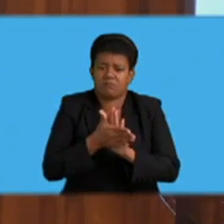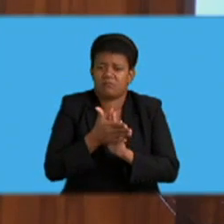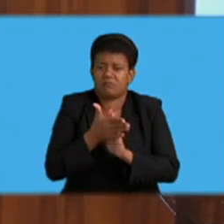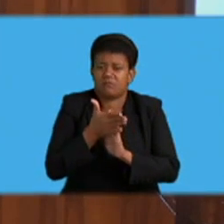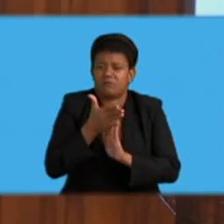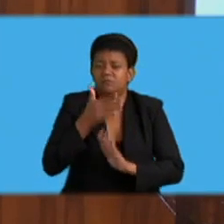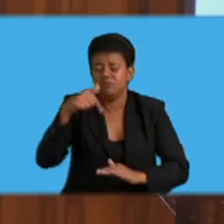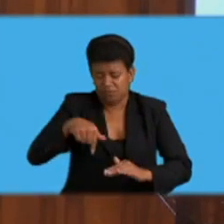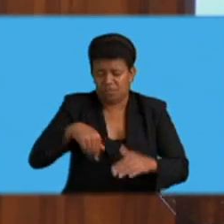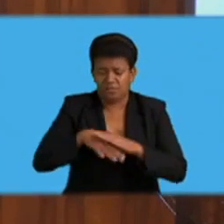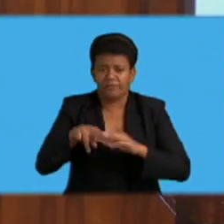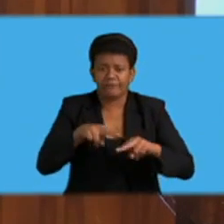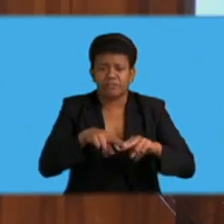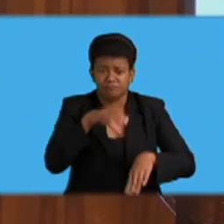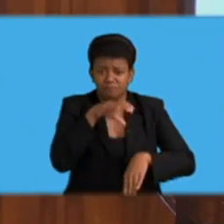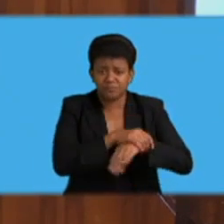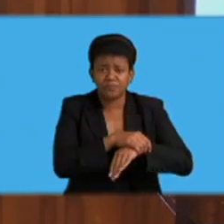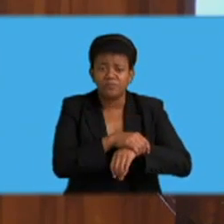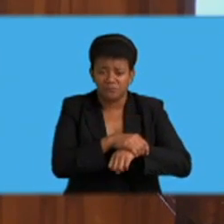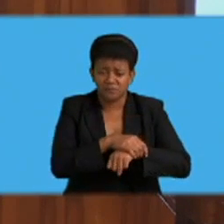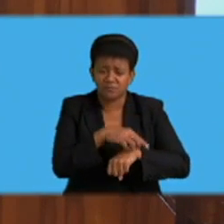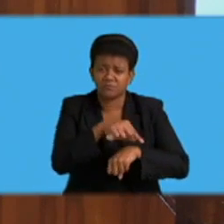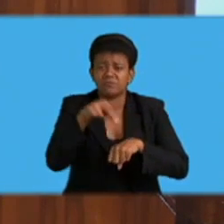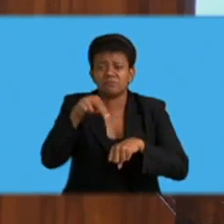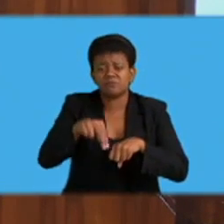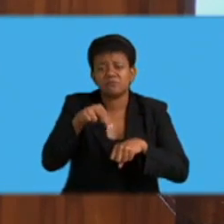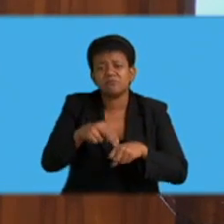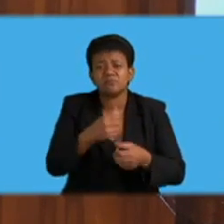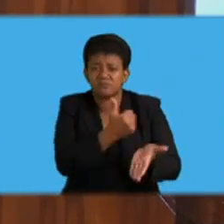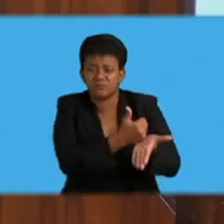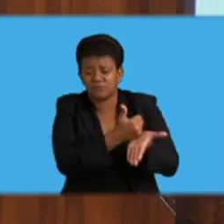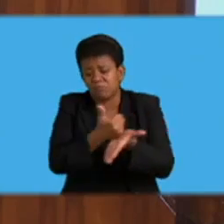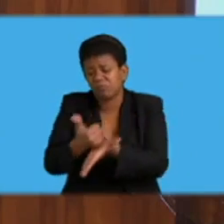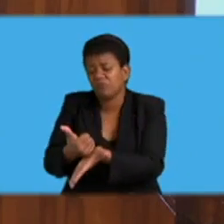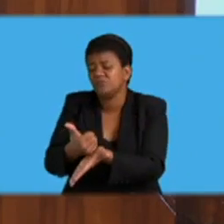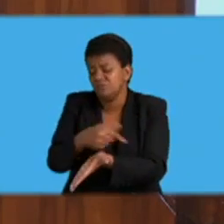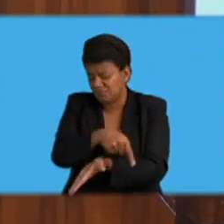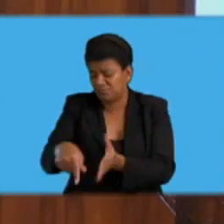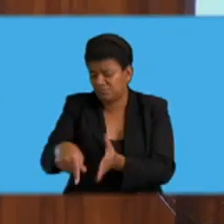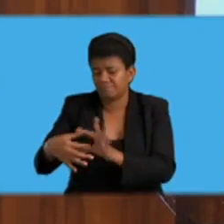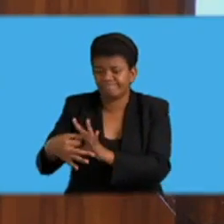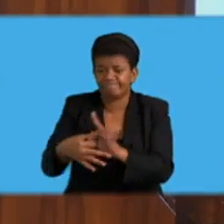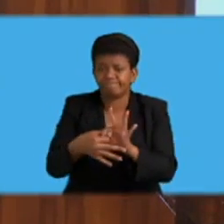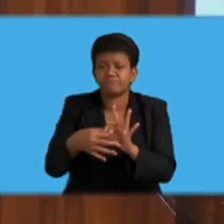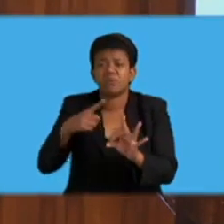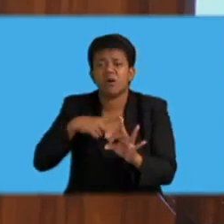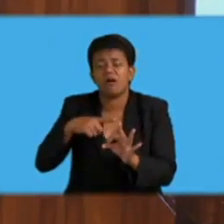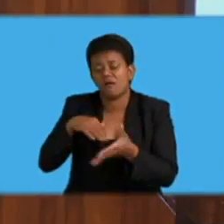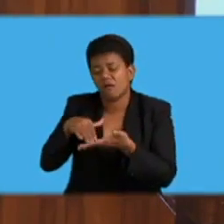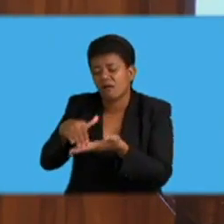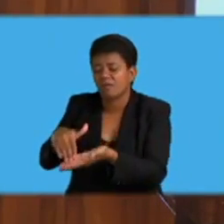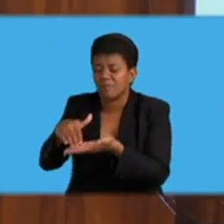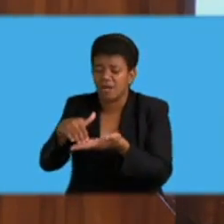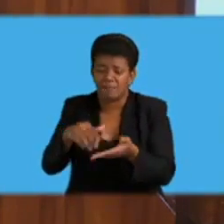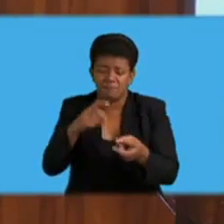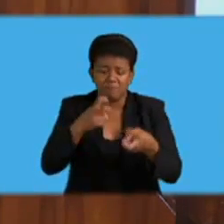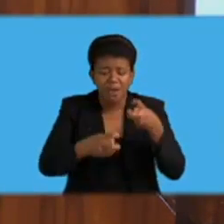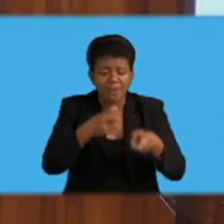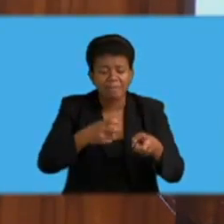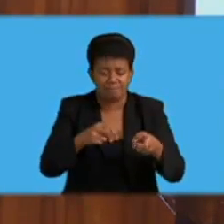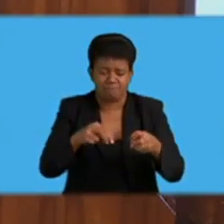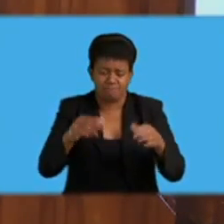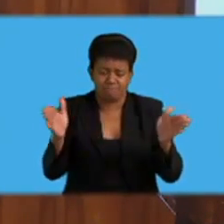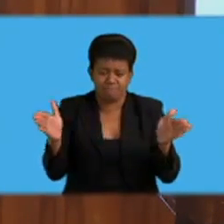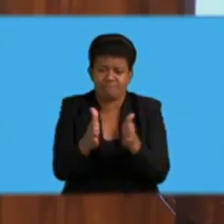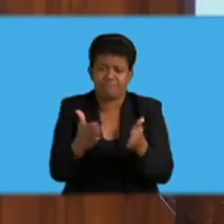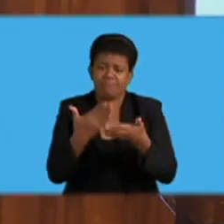needs all our support to tackle this problem. Thank you, Honorable Deputy Speaker. Thank